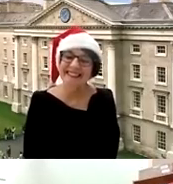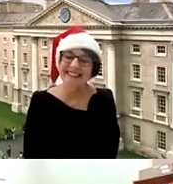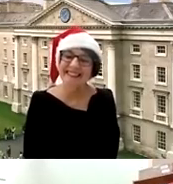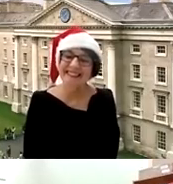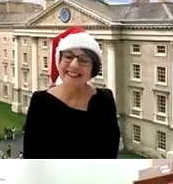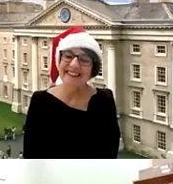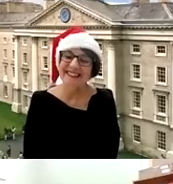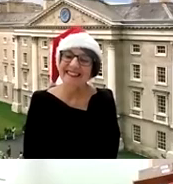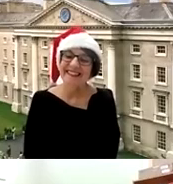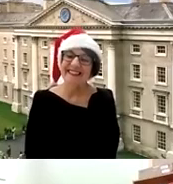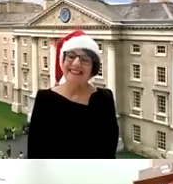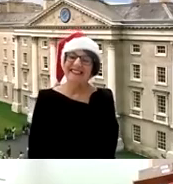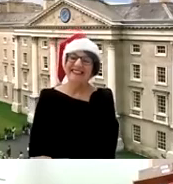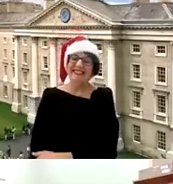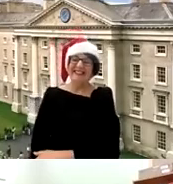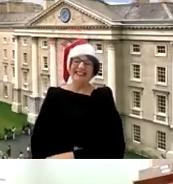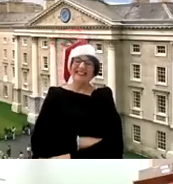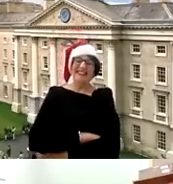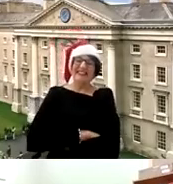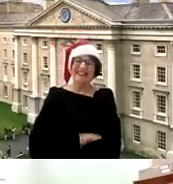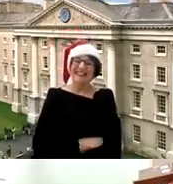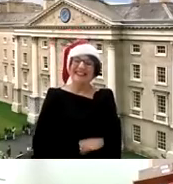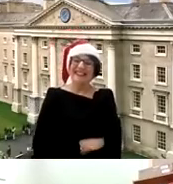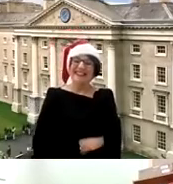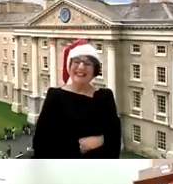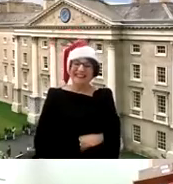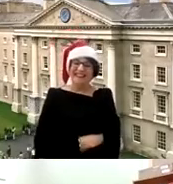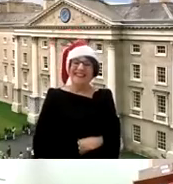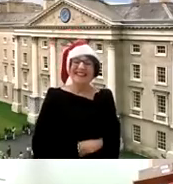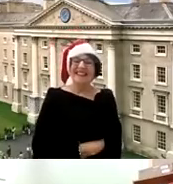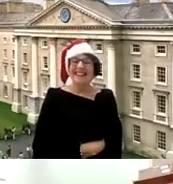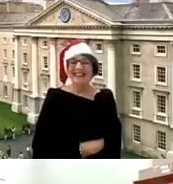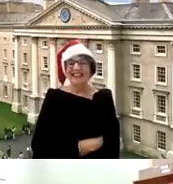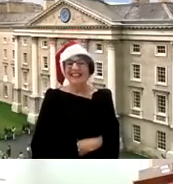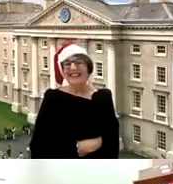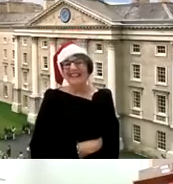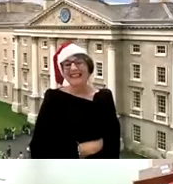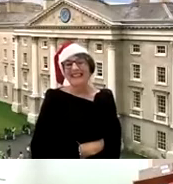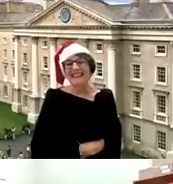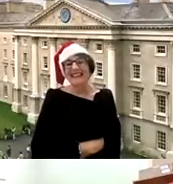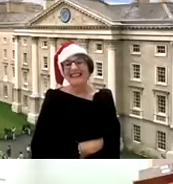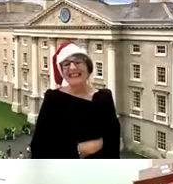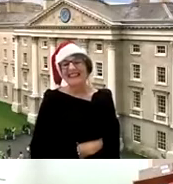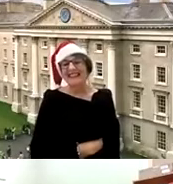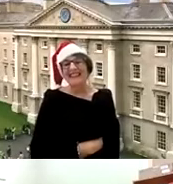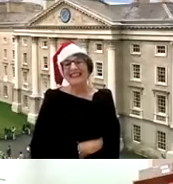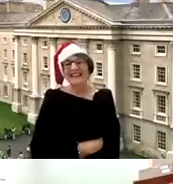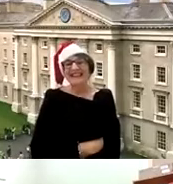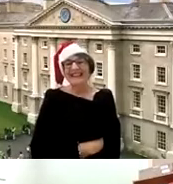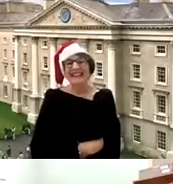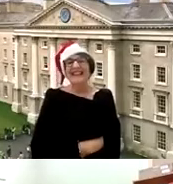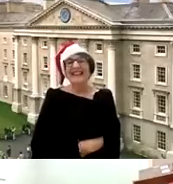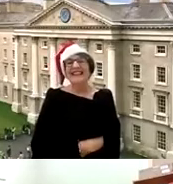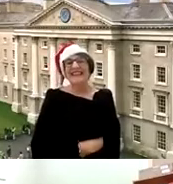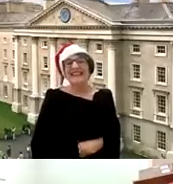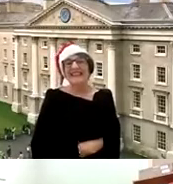be uh you mentioned earlier nobody would have thought this was what we'd be doing for christmas um but that's where